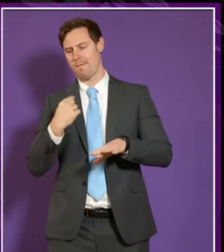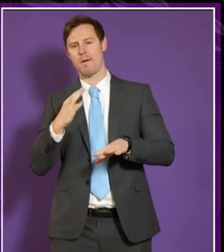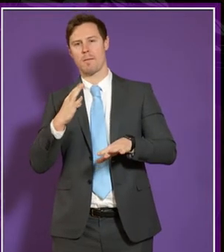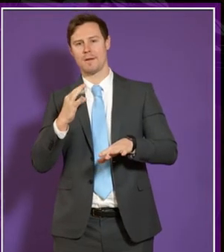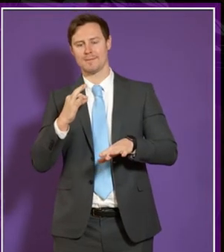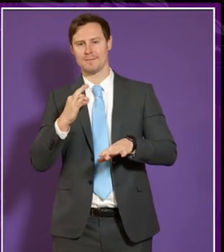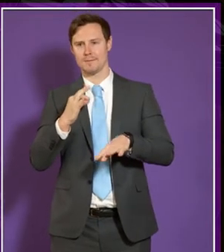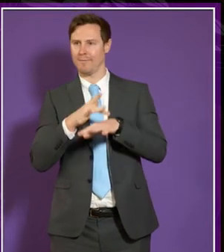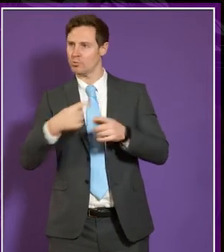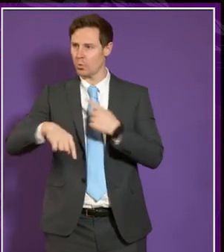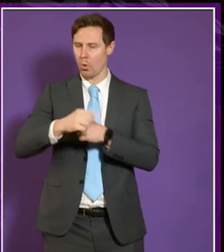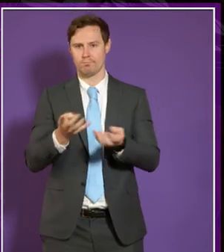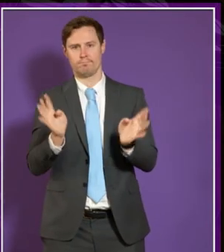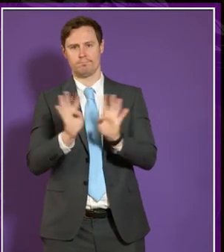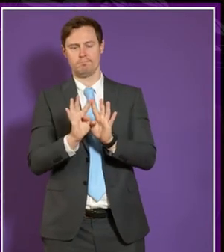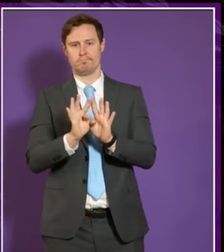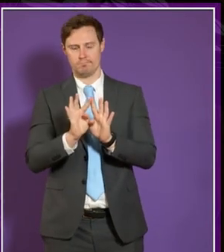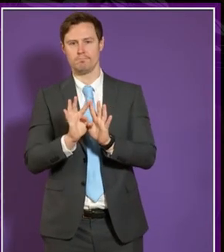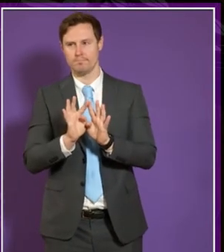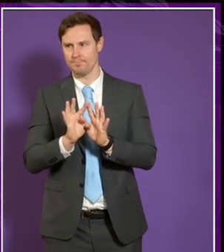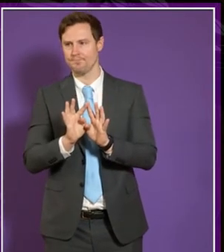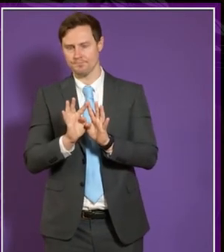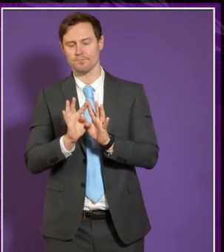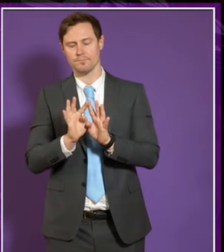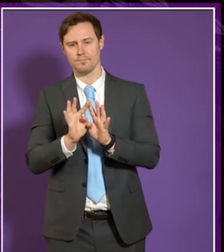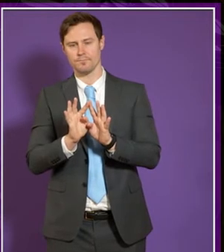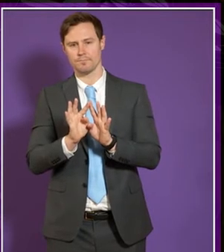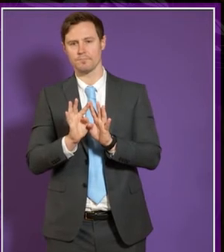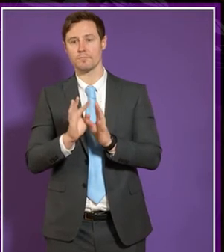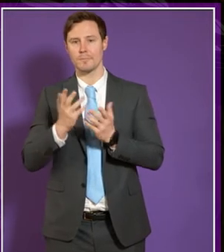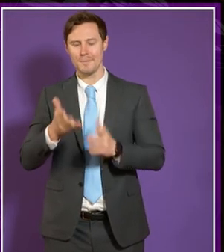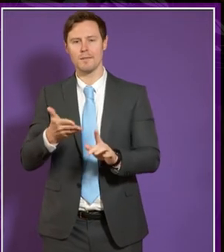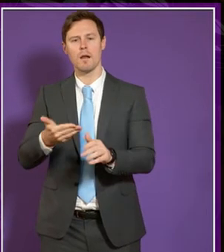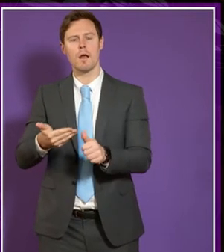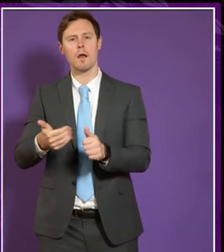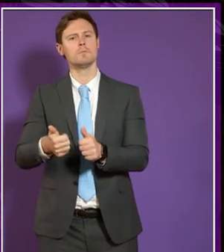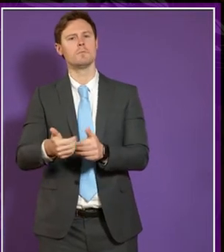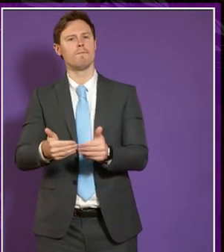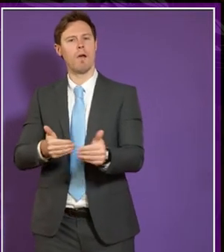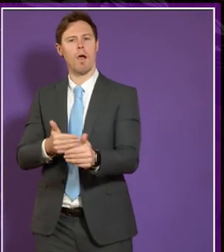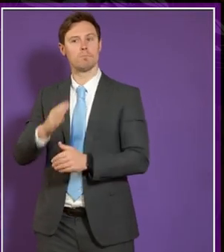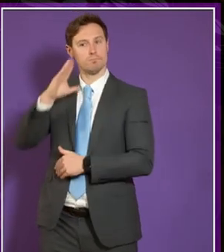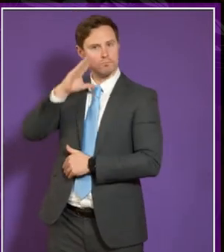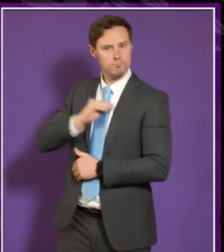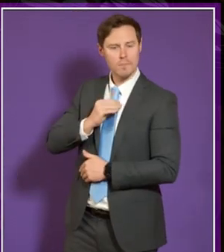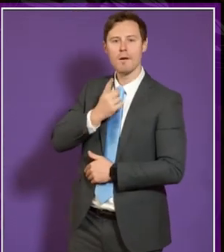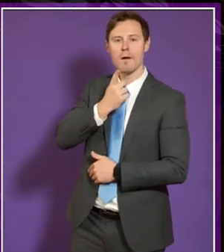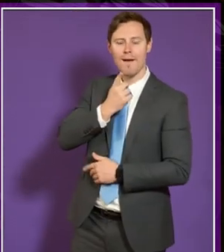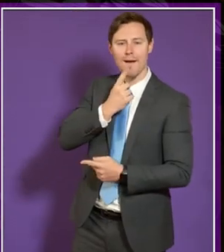and uh we got some advance information which would suggest that